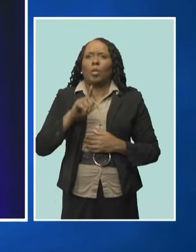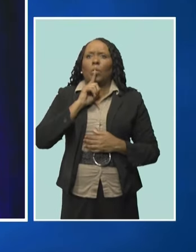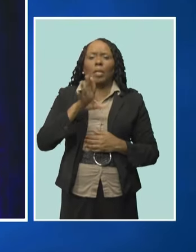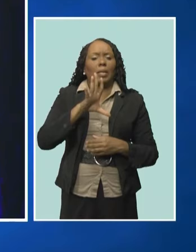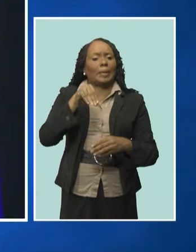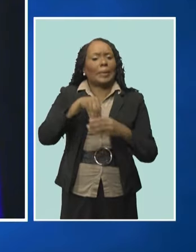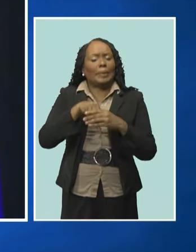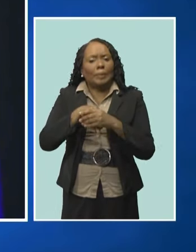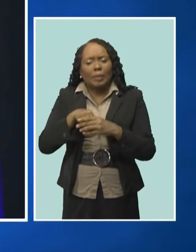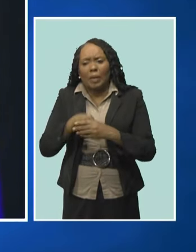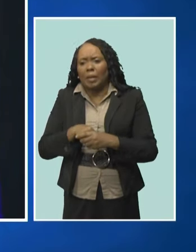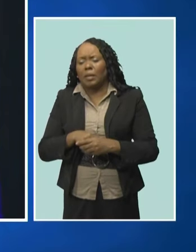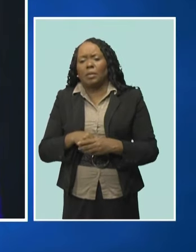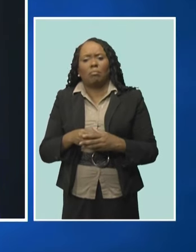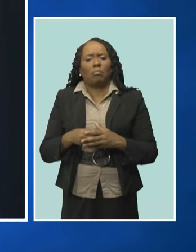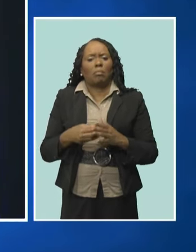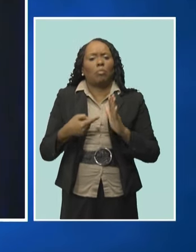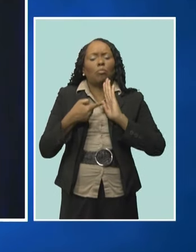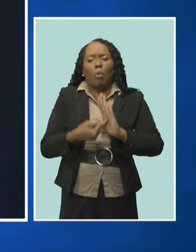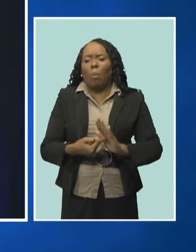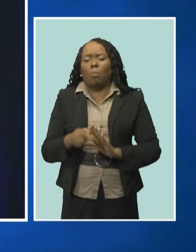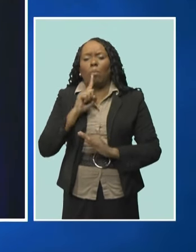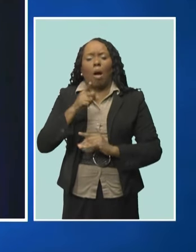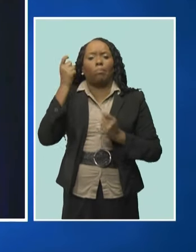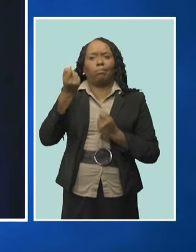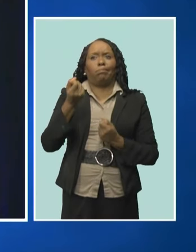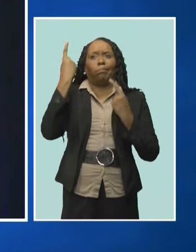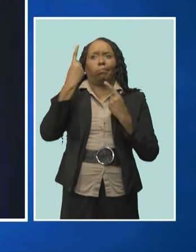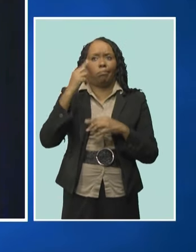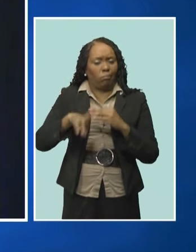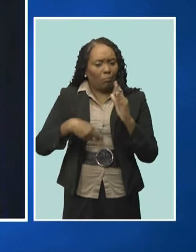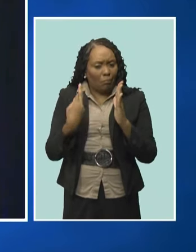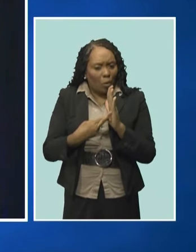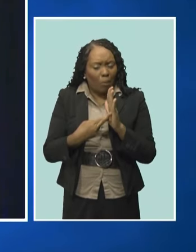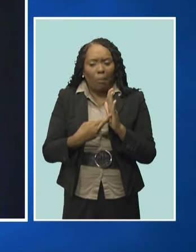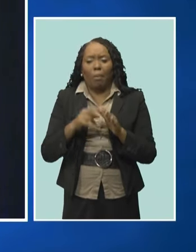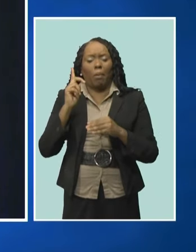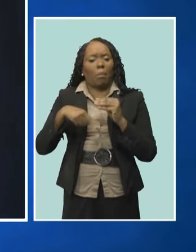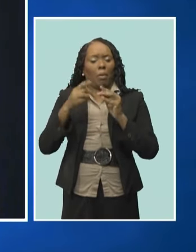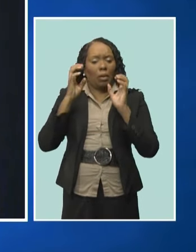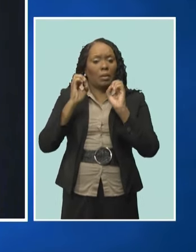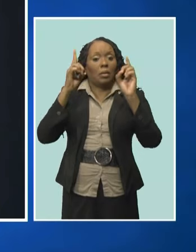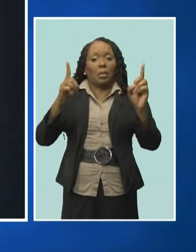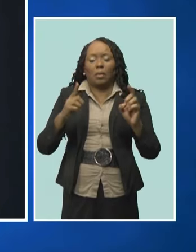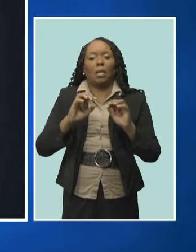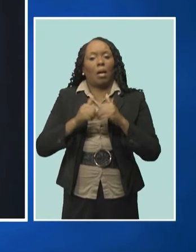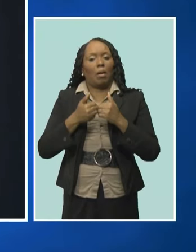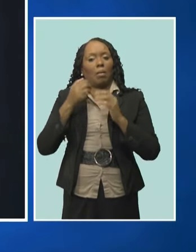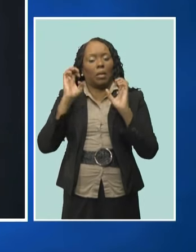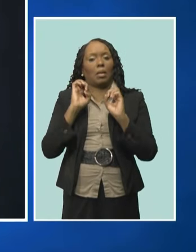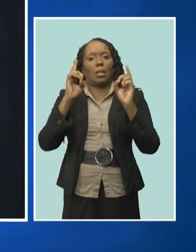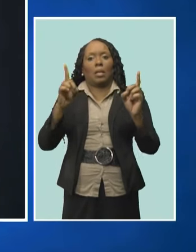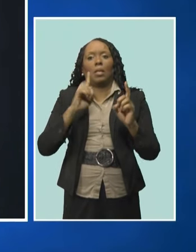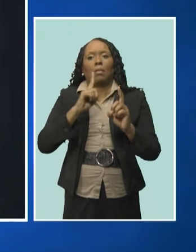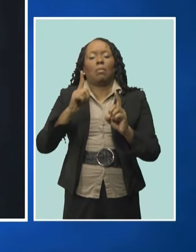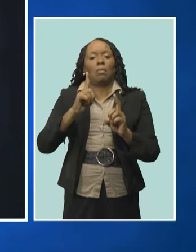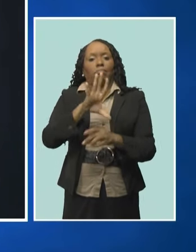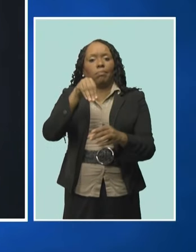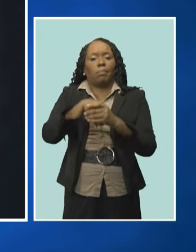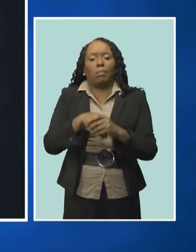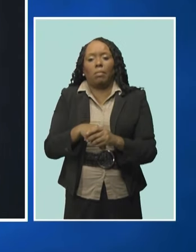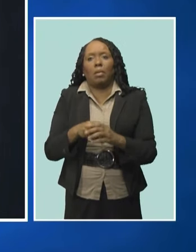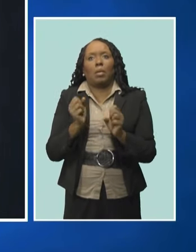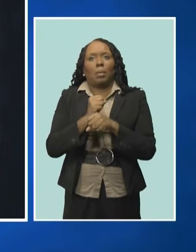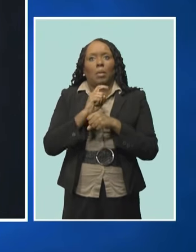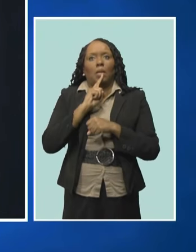demonstrates their understanding of the role which education must play in securing a sustainable